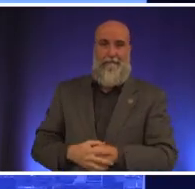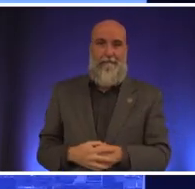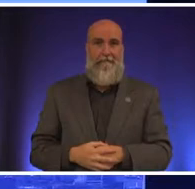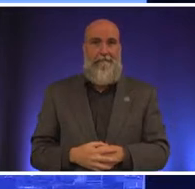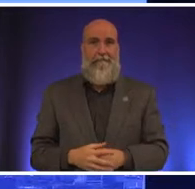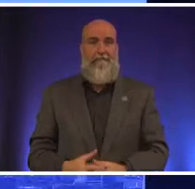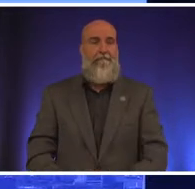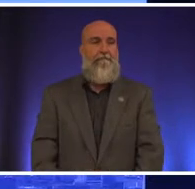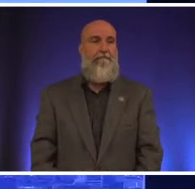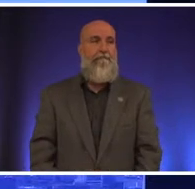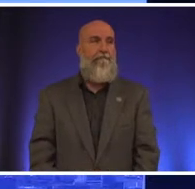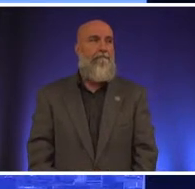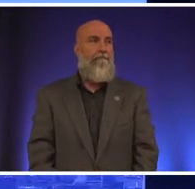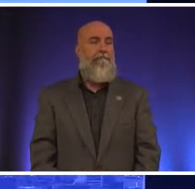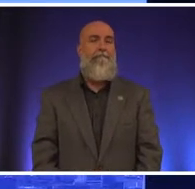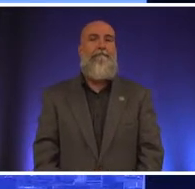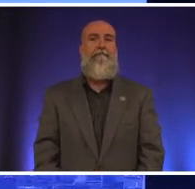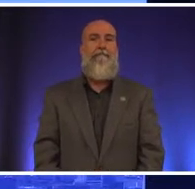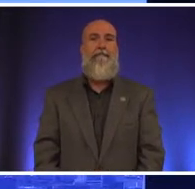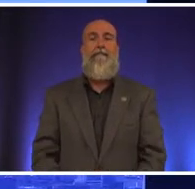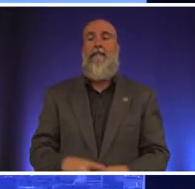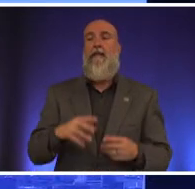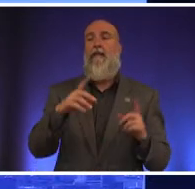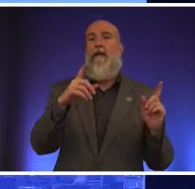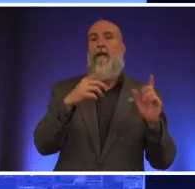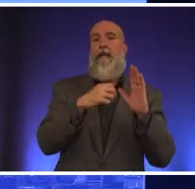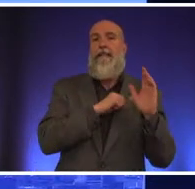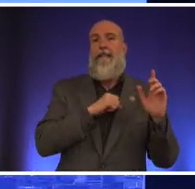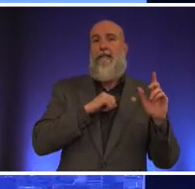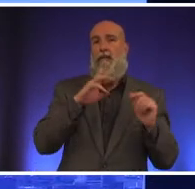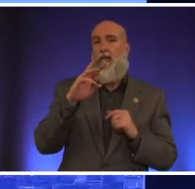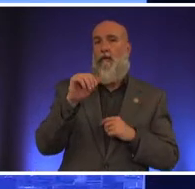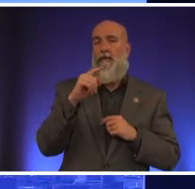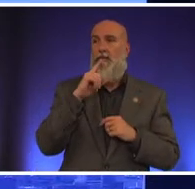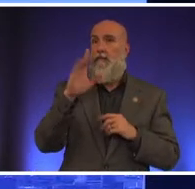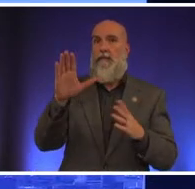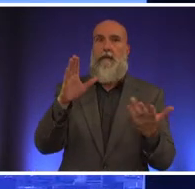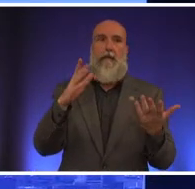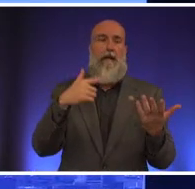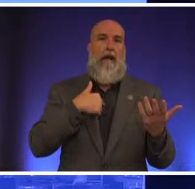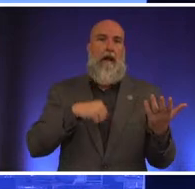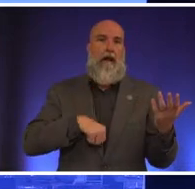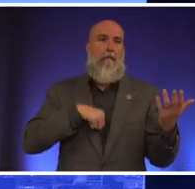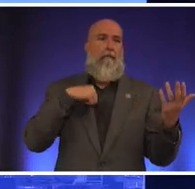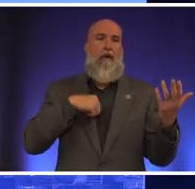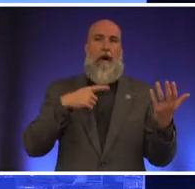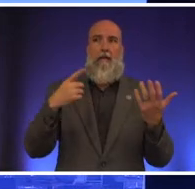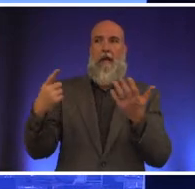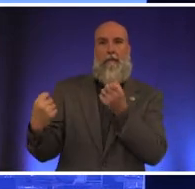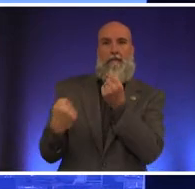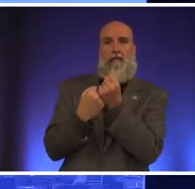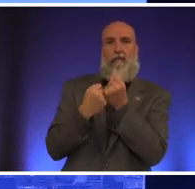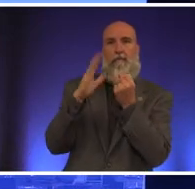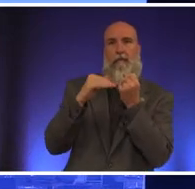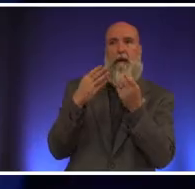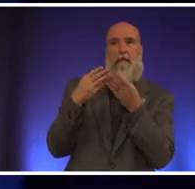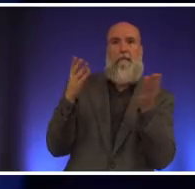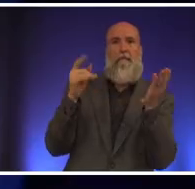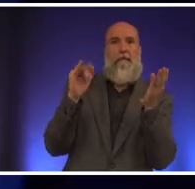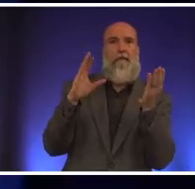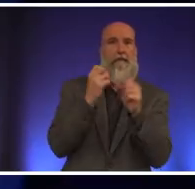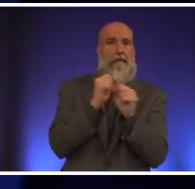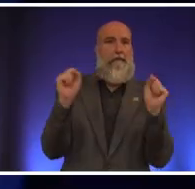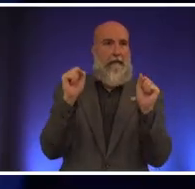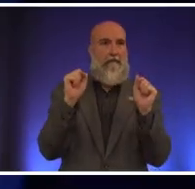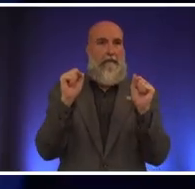when it comes to public safety um i'm proud that i have been endorsed by public safety public safety professionals in